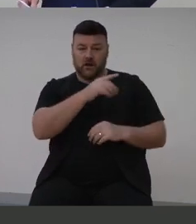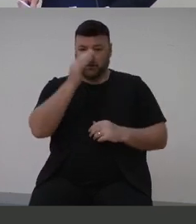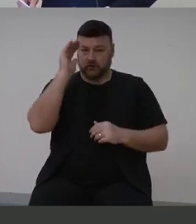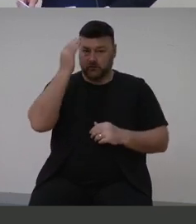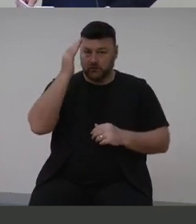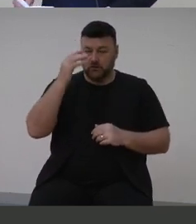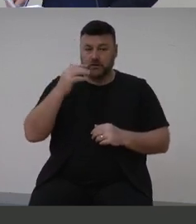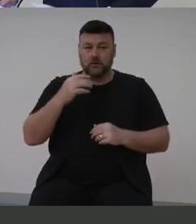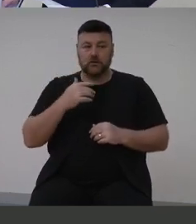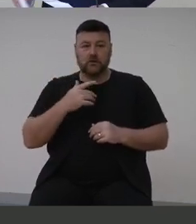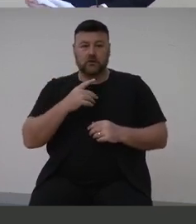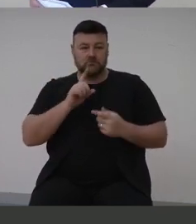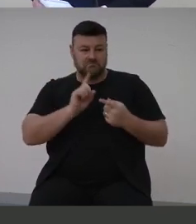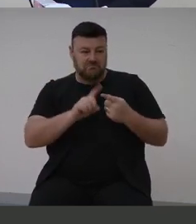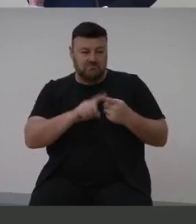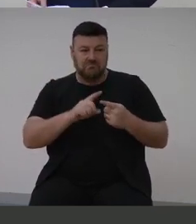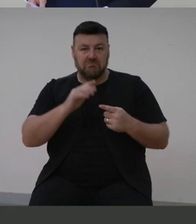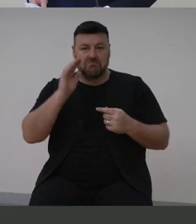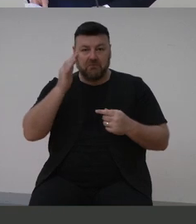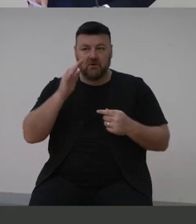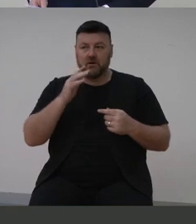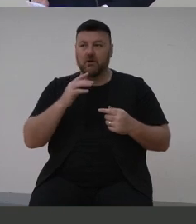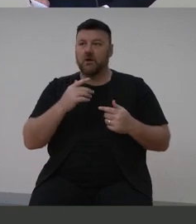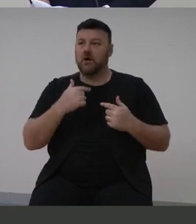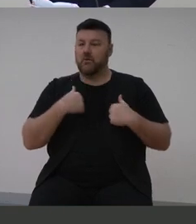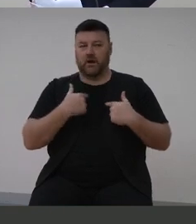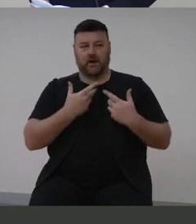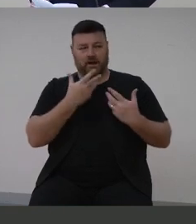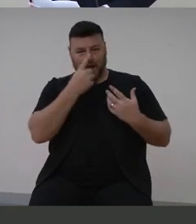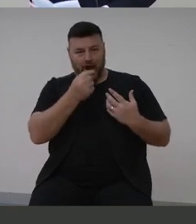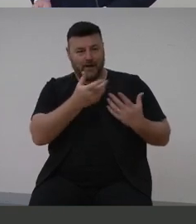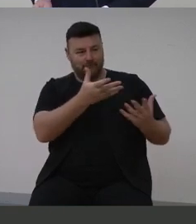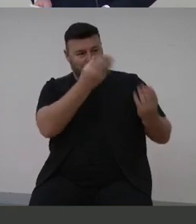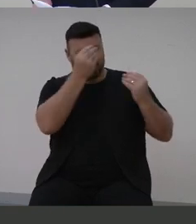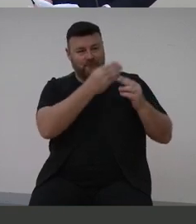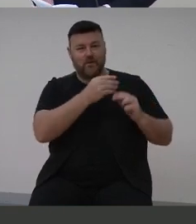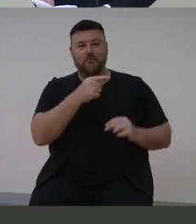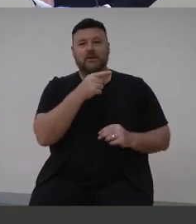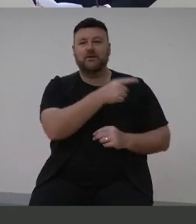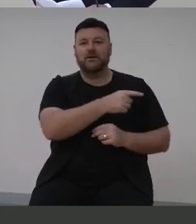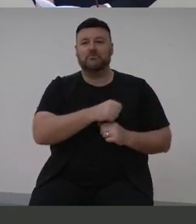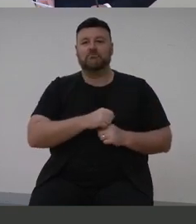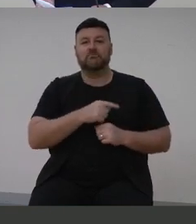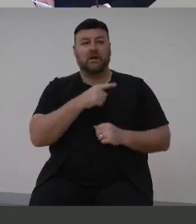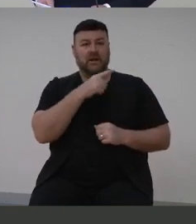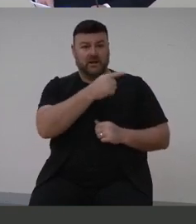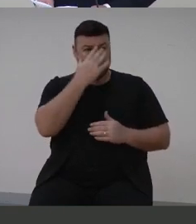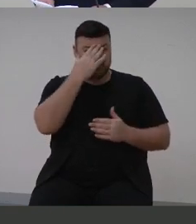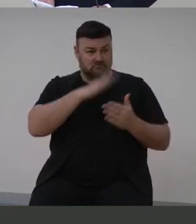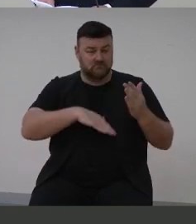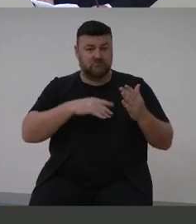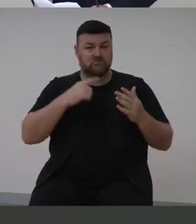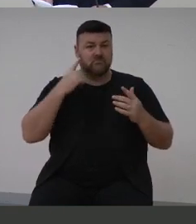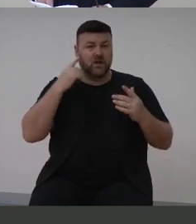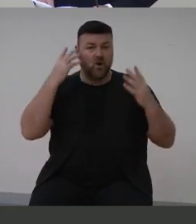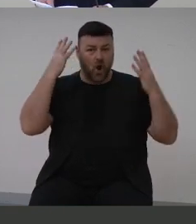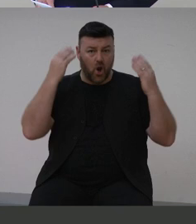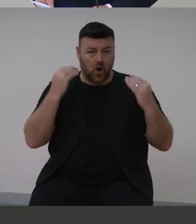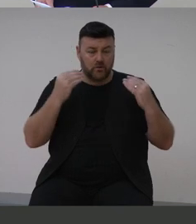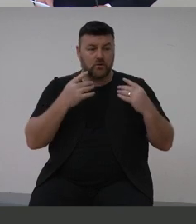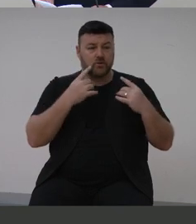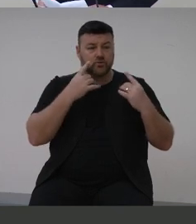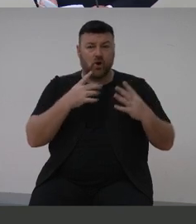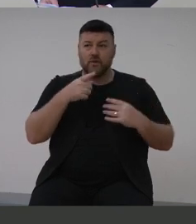perseverance and conviction are a lesson to us all. John Howard's experience of hearing loss influences admiration for Australians as